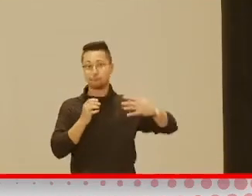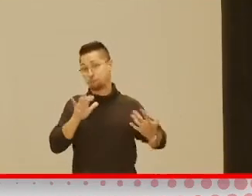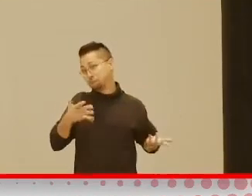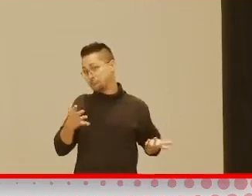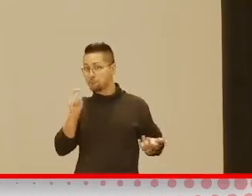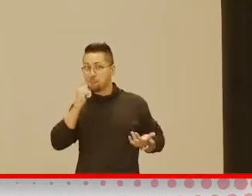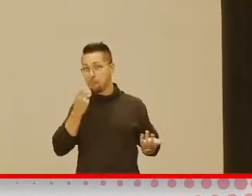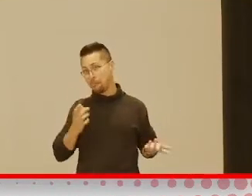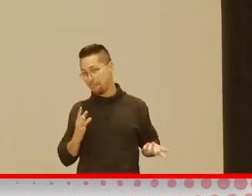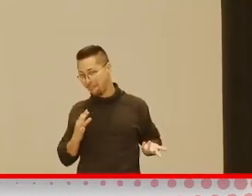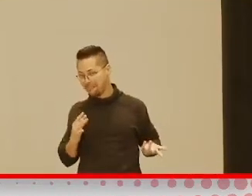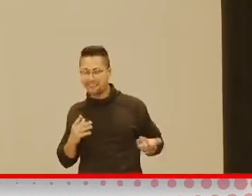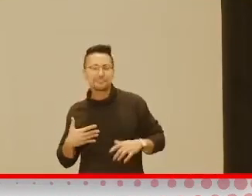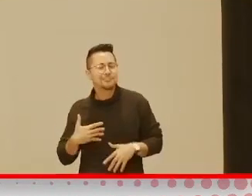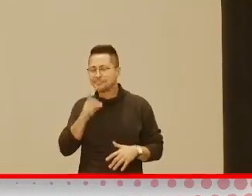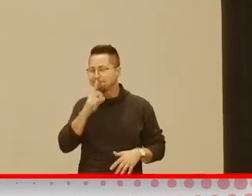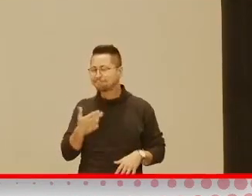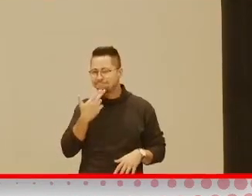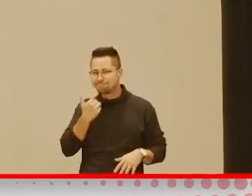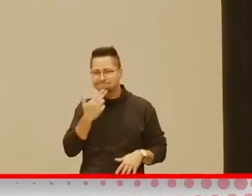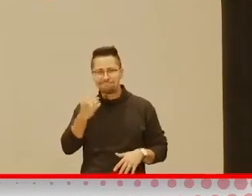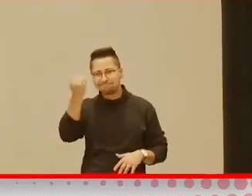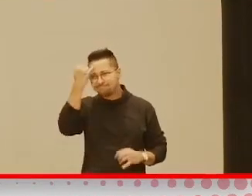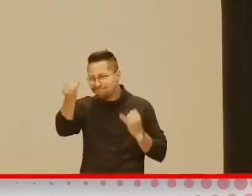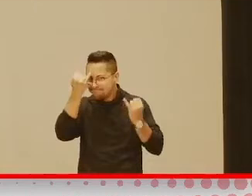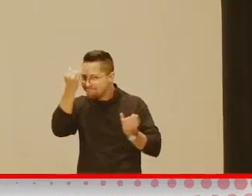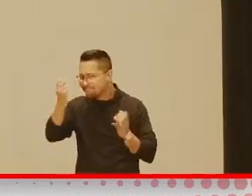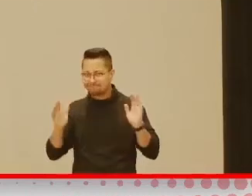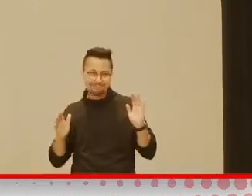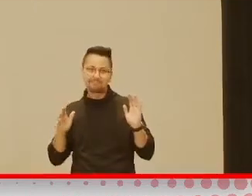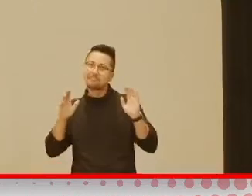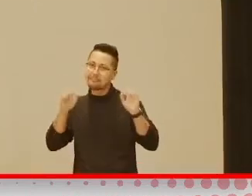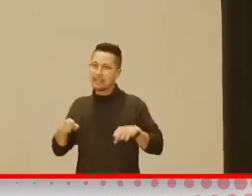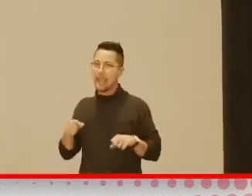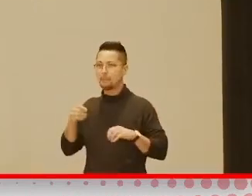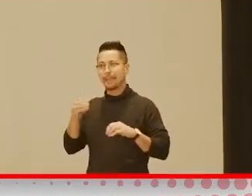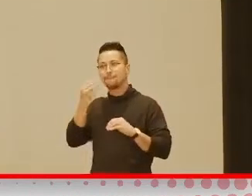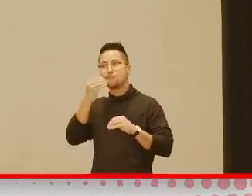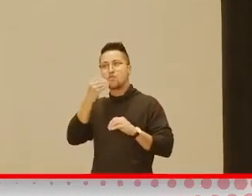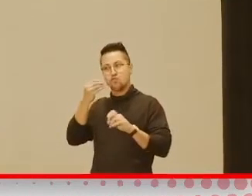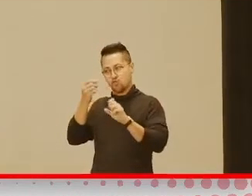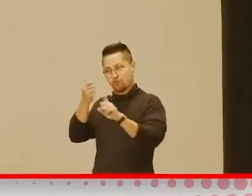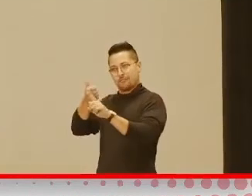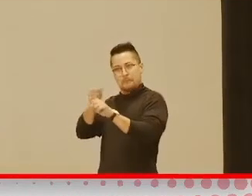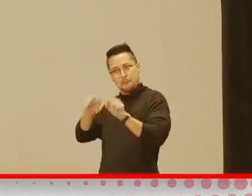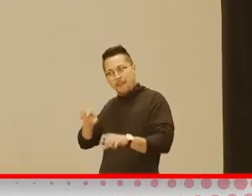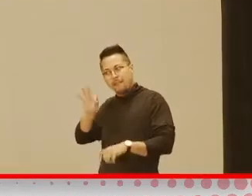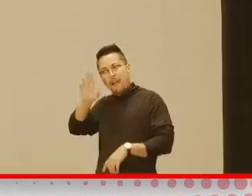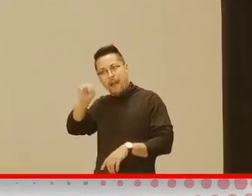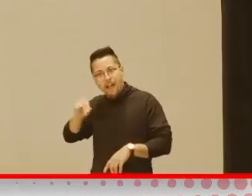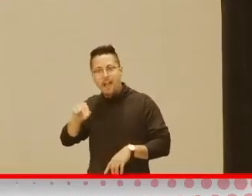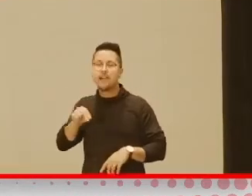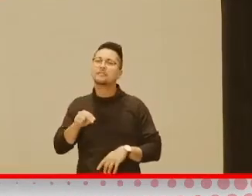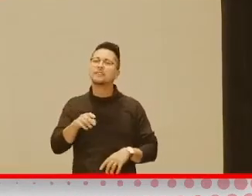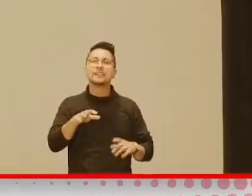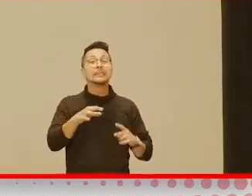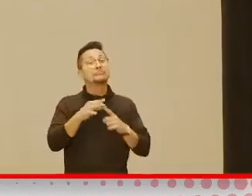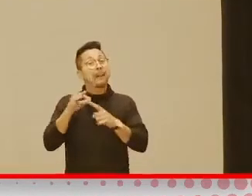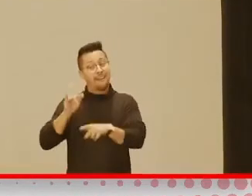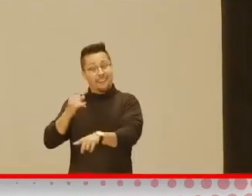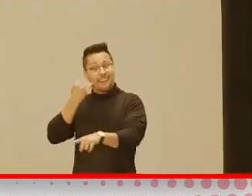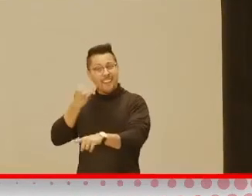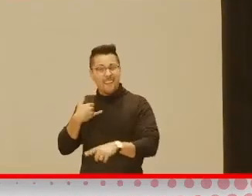So, just some cute ideas for making food fun and, you know, engaging children in, and especially if you have a picky eater,